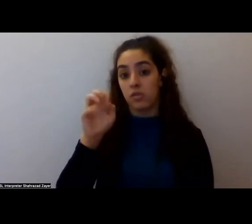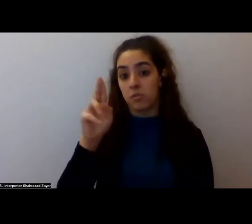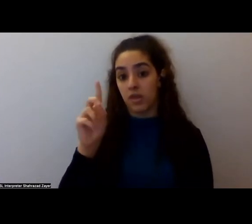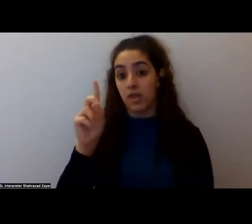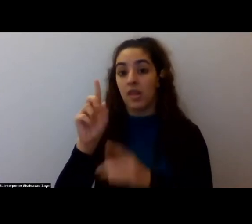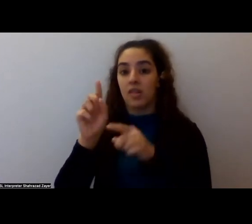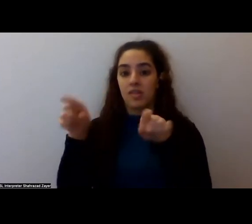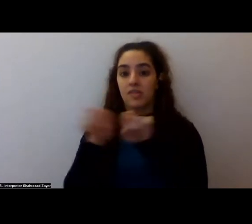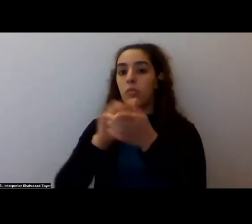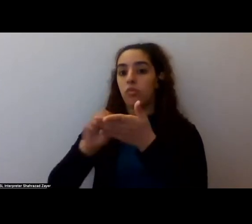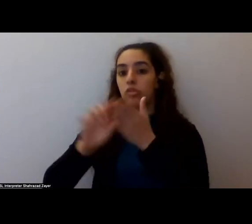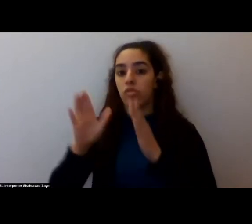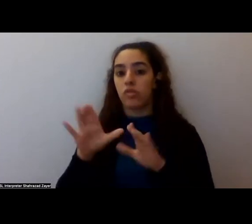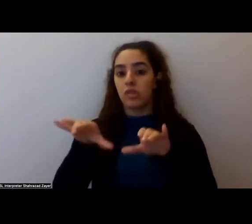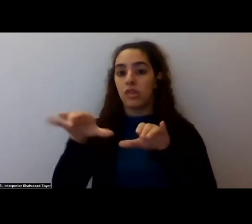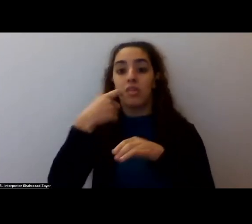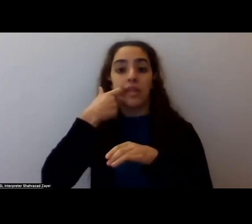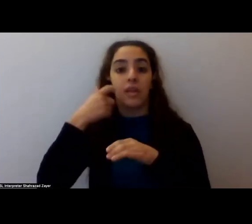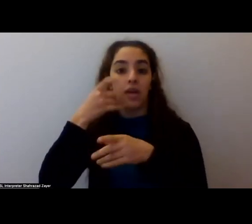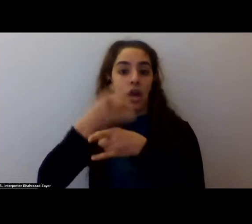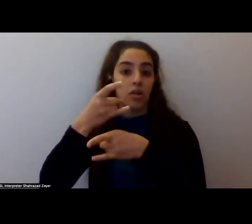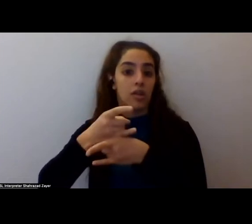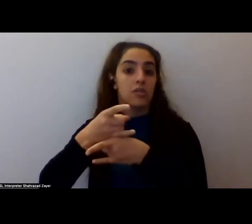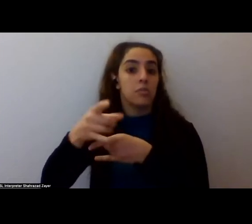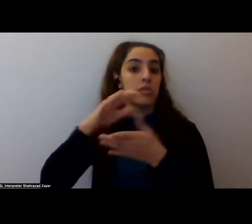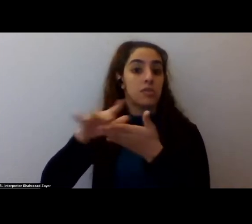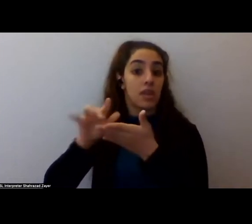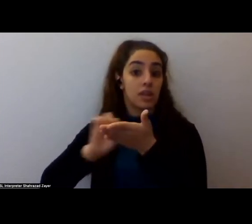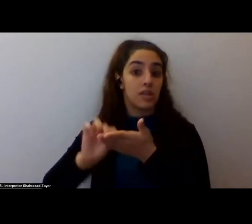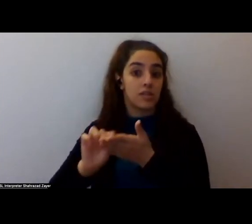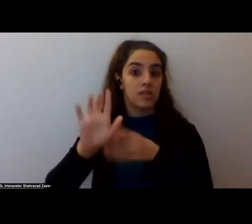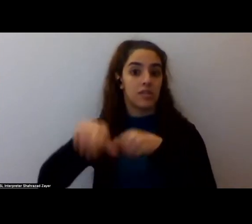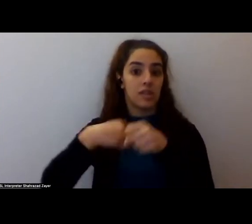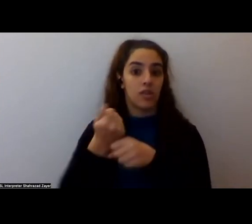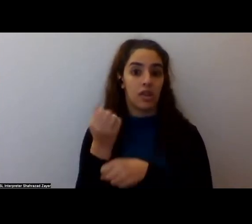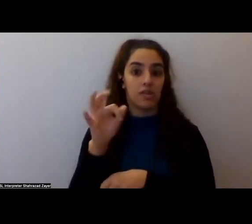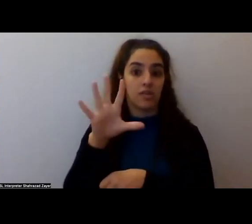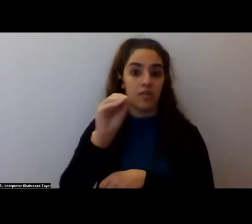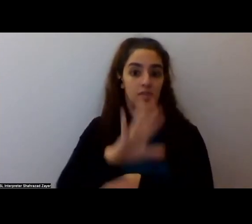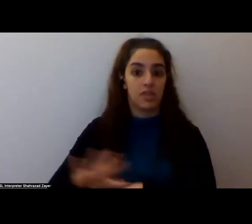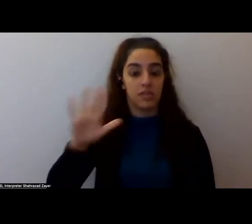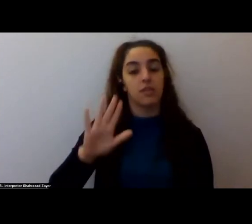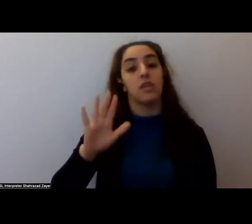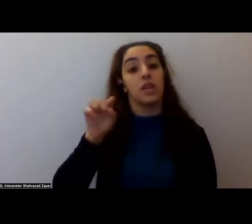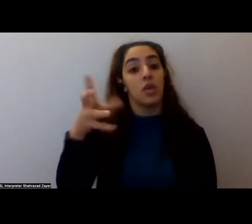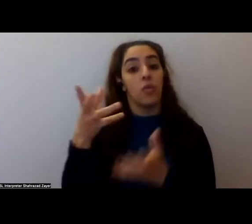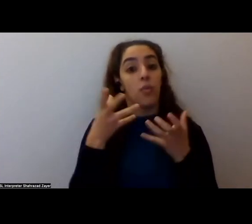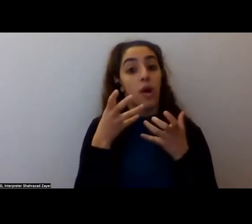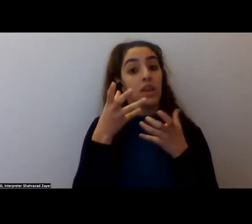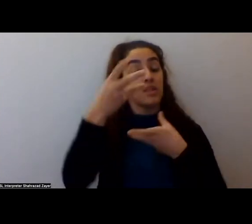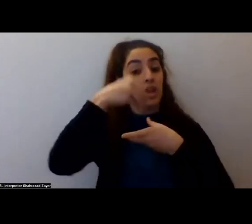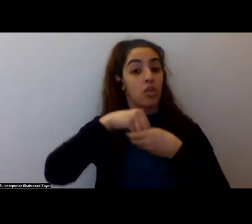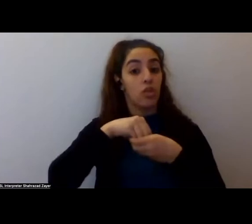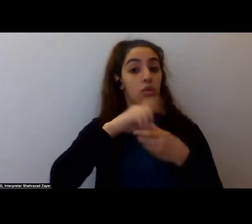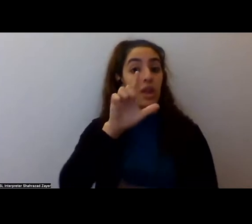studies in the 1950s and, and he really wanted to include, um, LSD into the 12-step program, um, but at the time it was